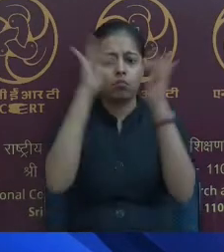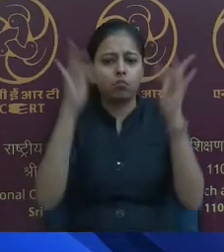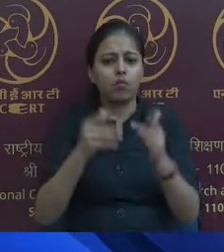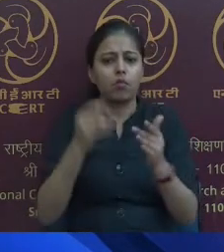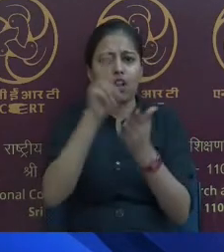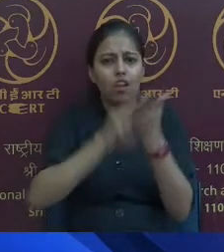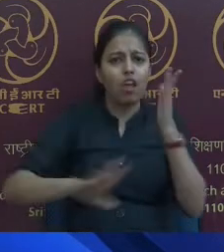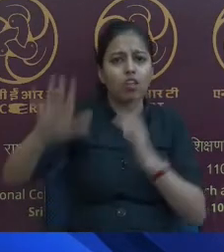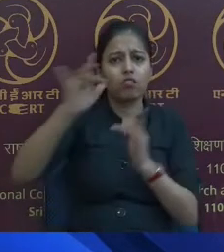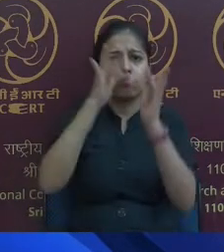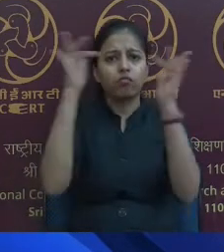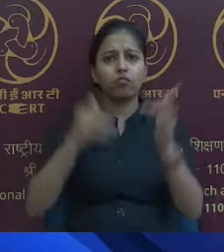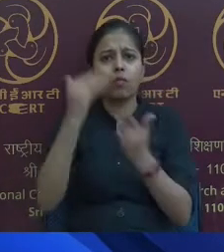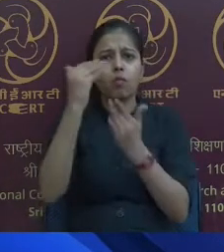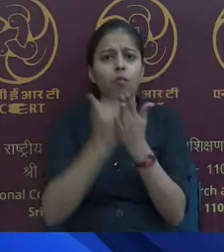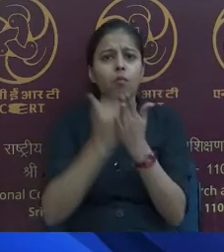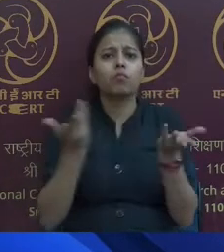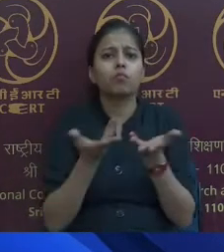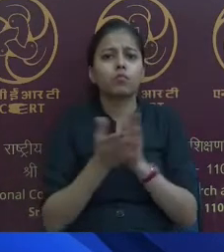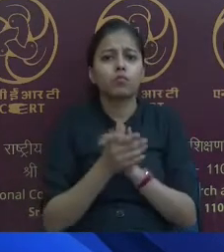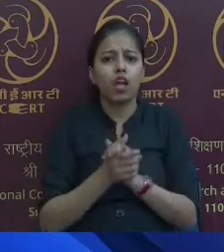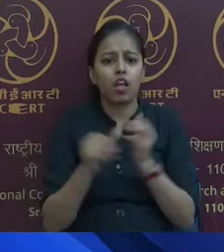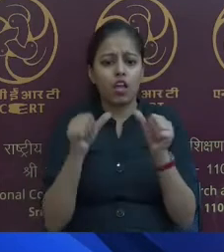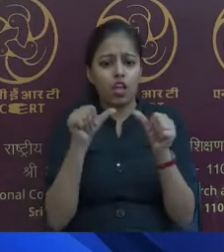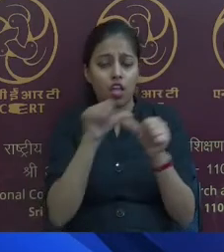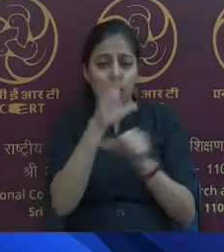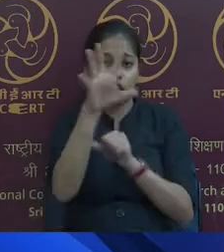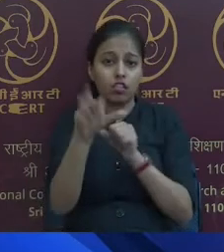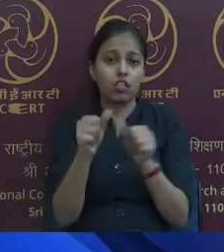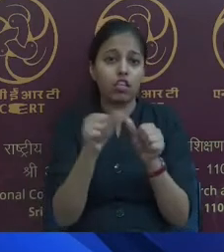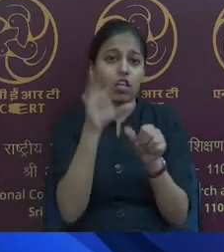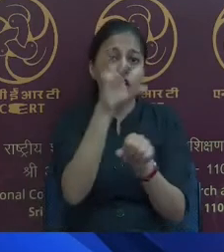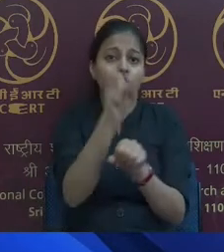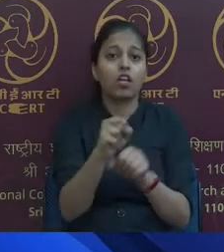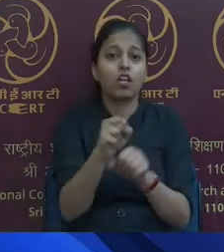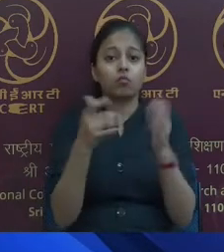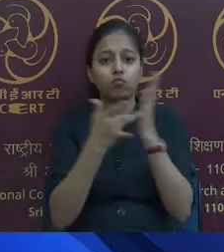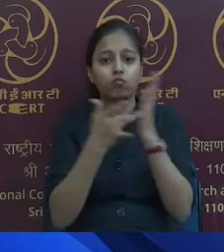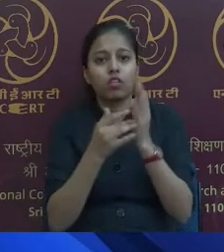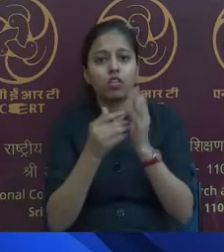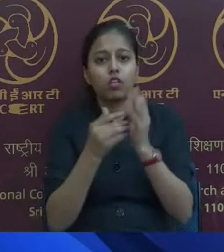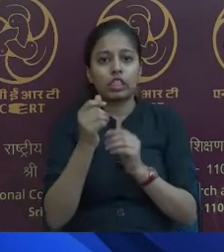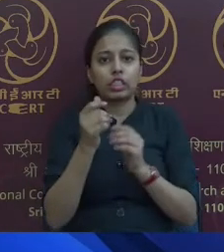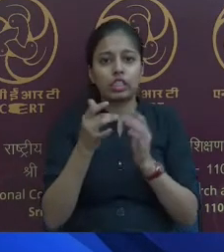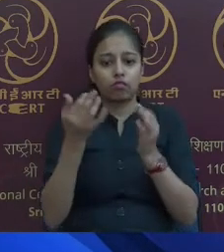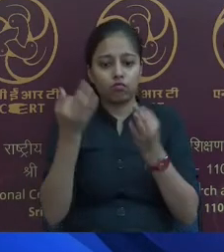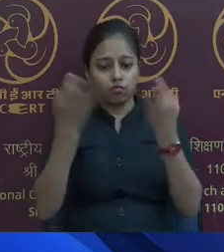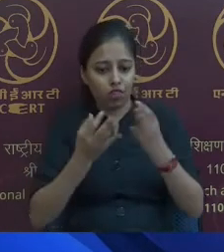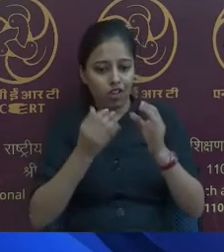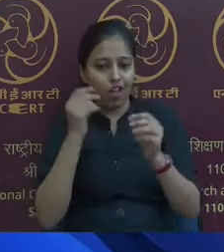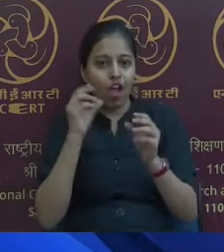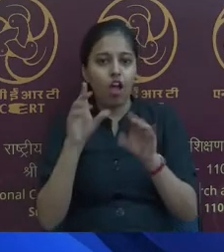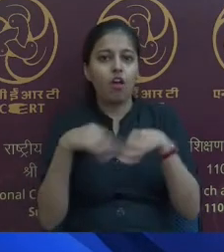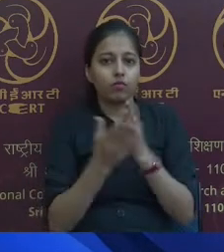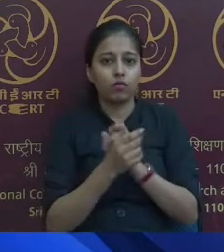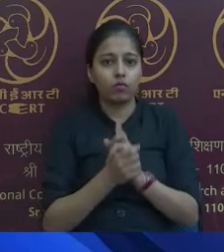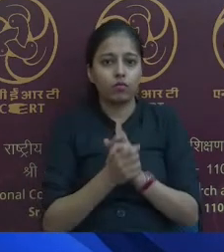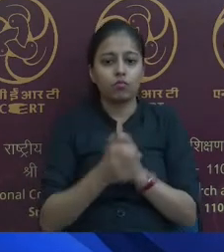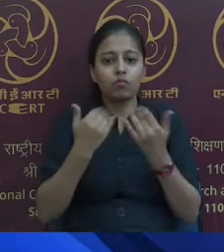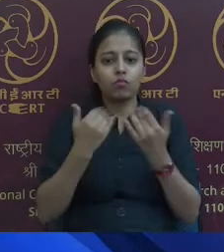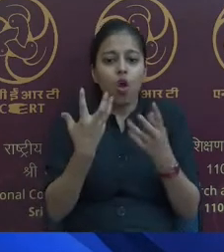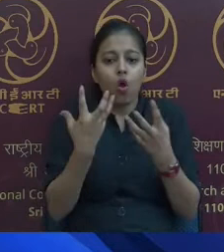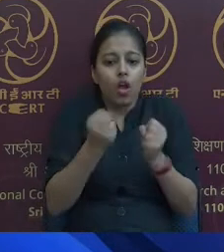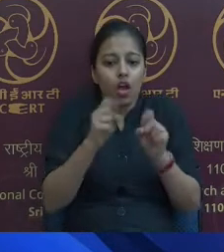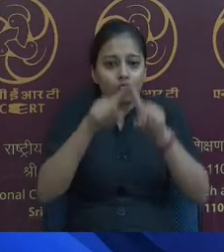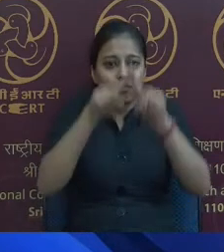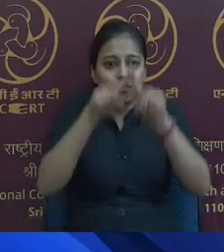assistive technology innovations. We are holding this webinar under the banner of 75th year of